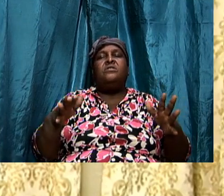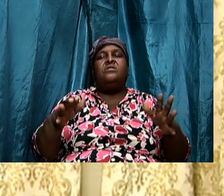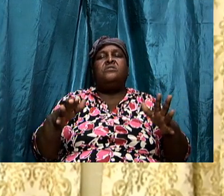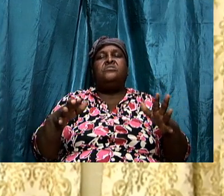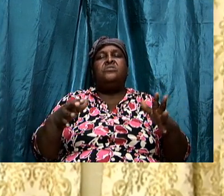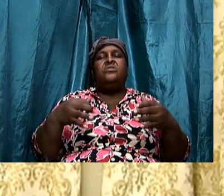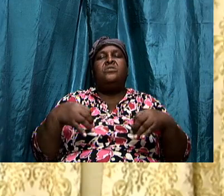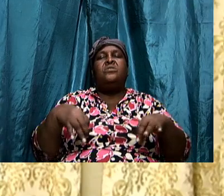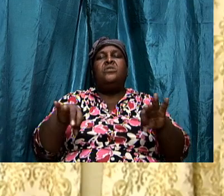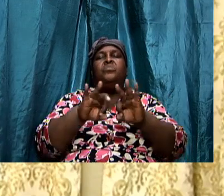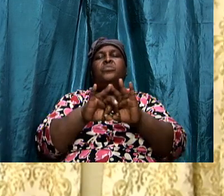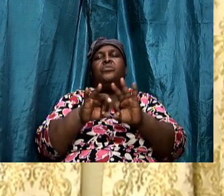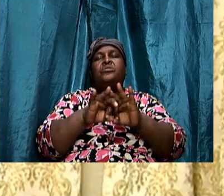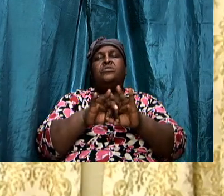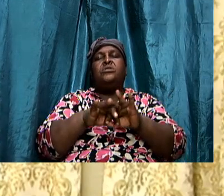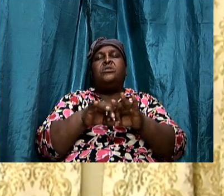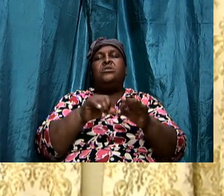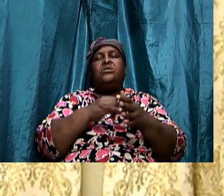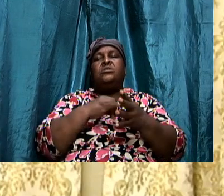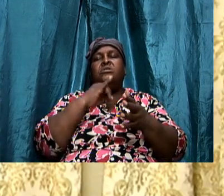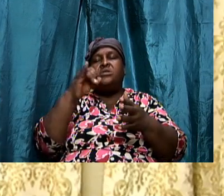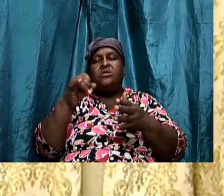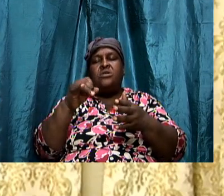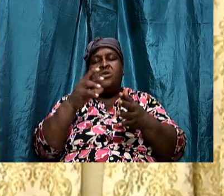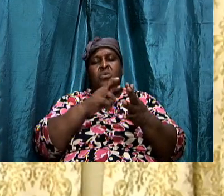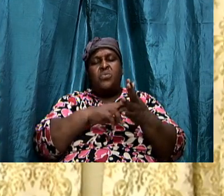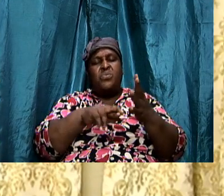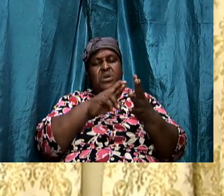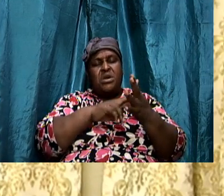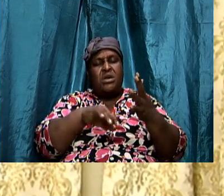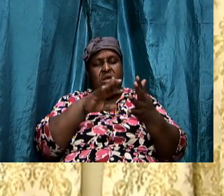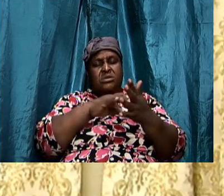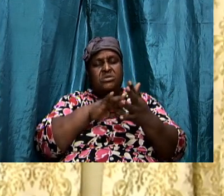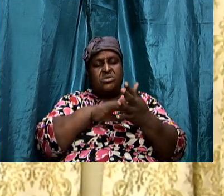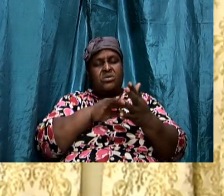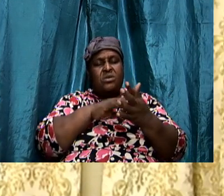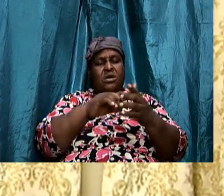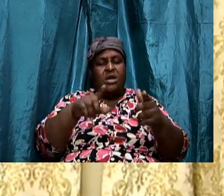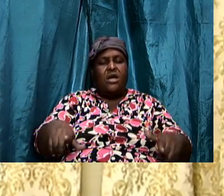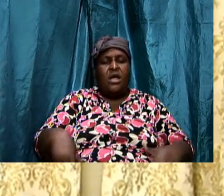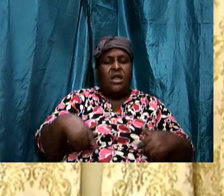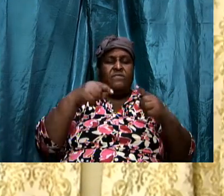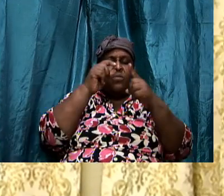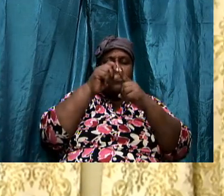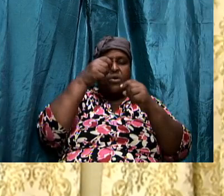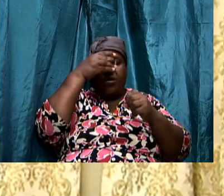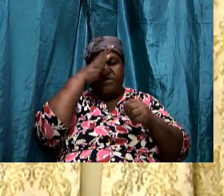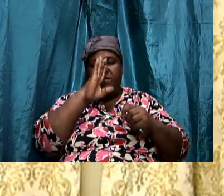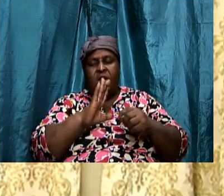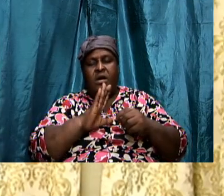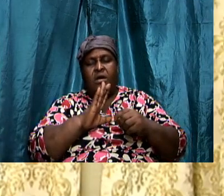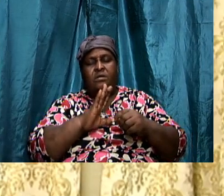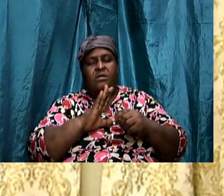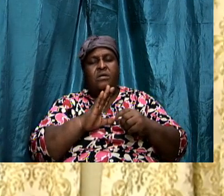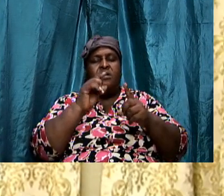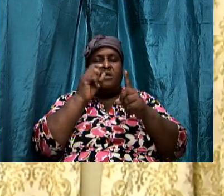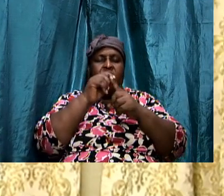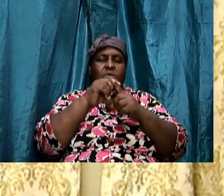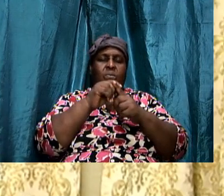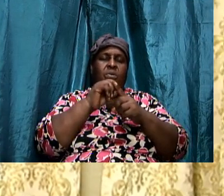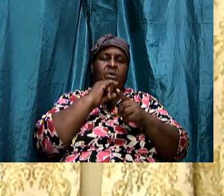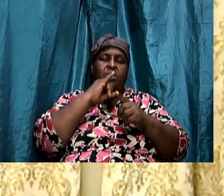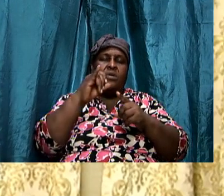to read the word, study the word and walk in the word. Because the word is the